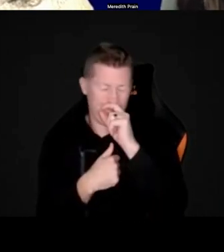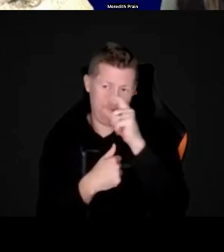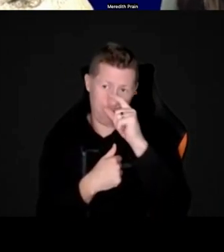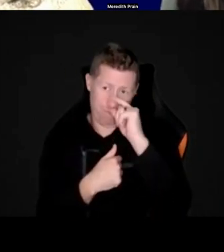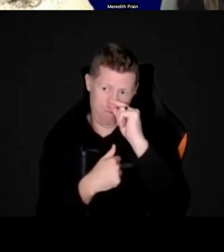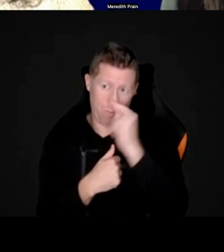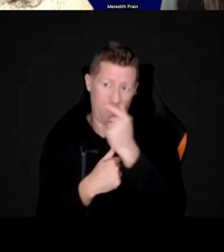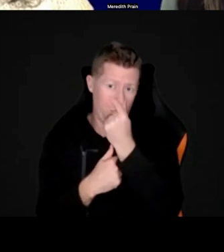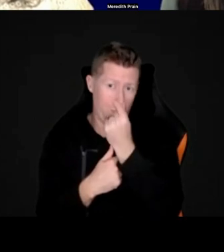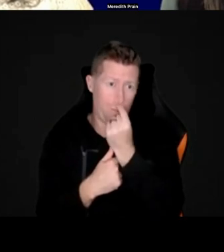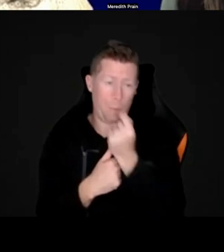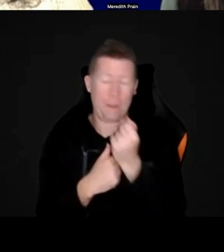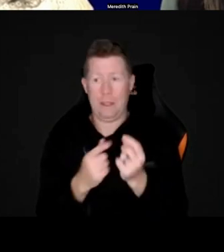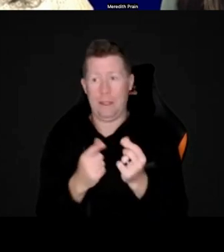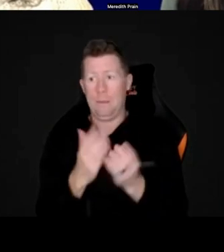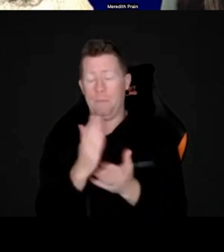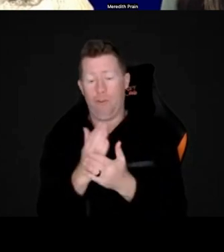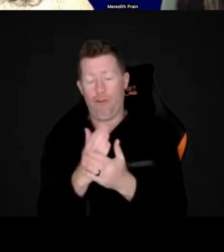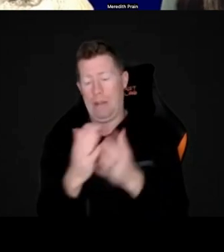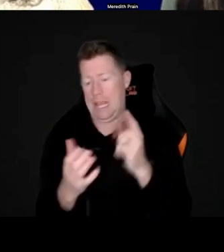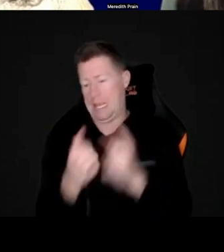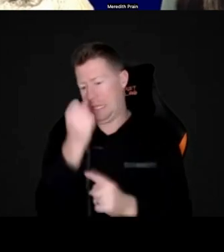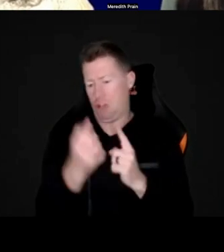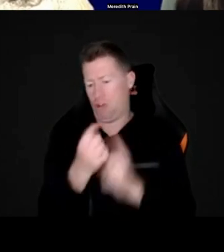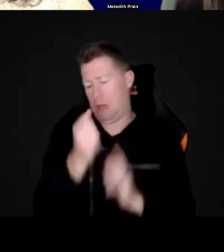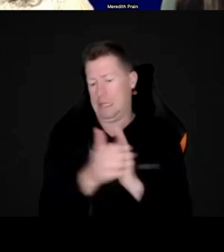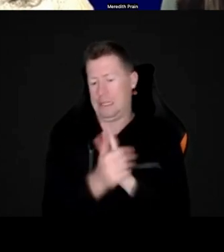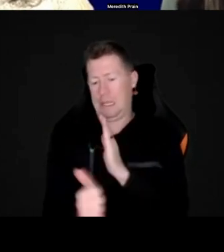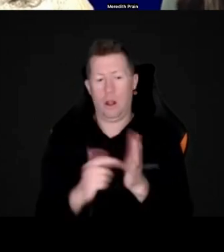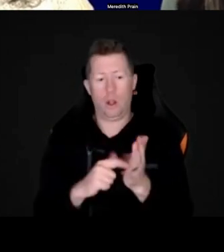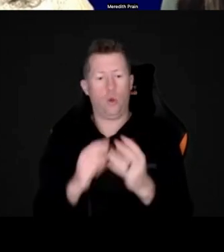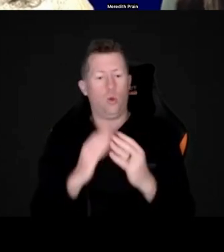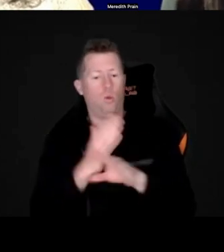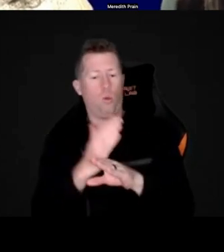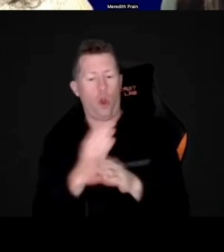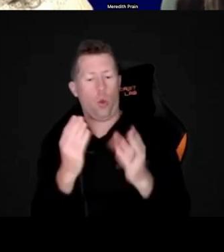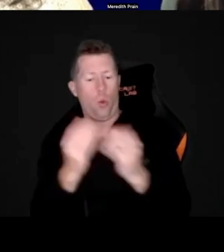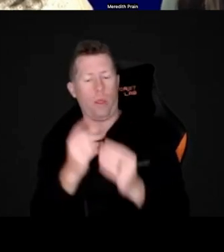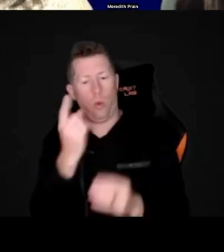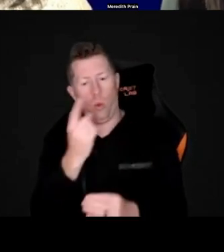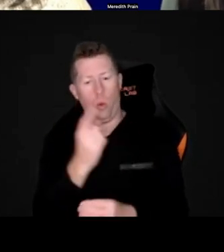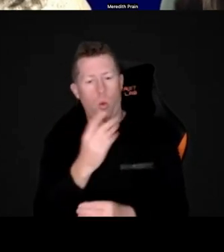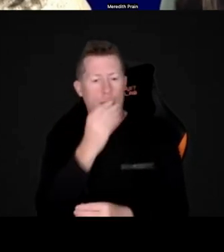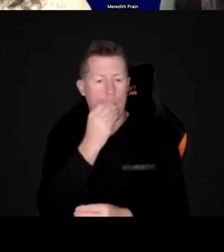that's, that's a really essential skill to be able to work with someone that's non-verbal.